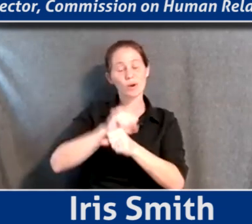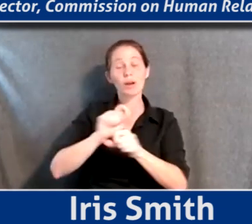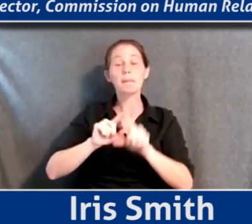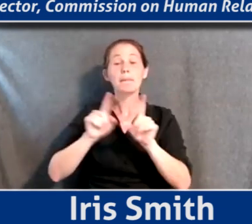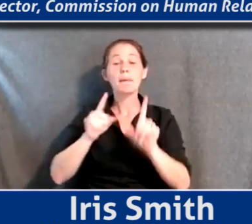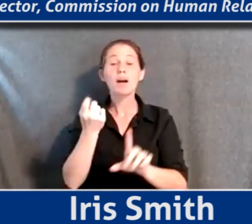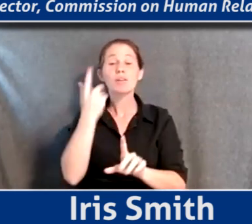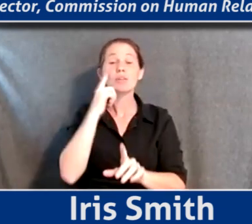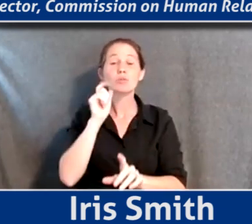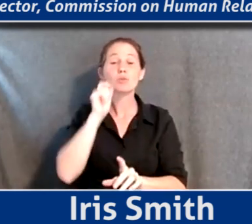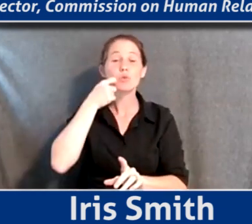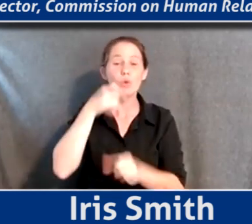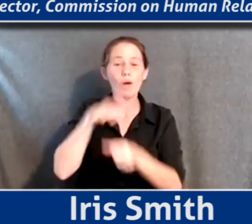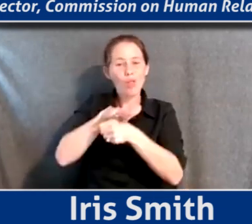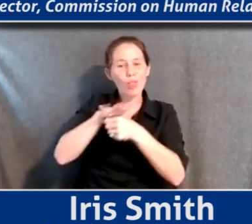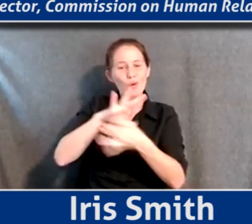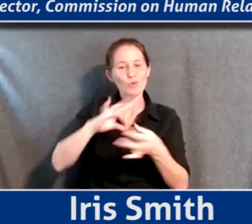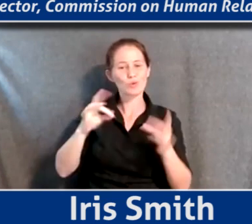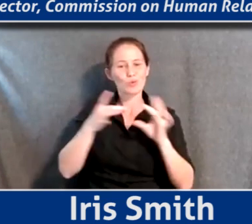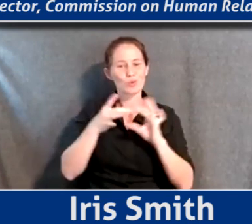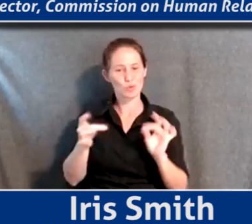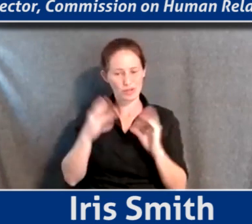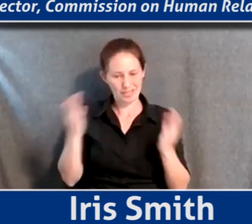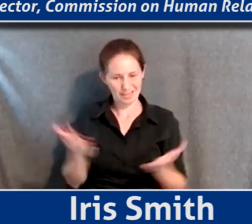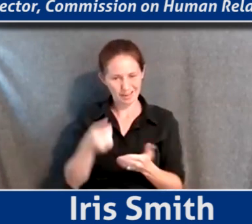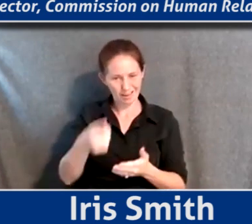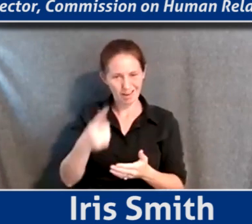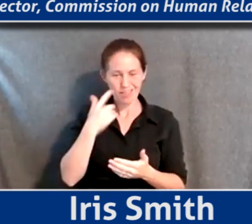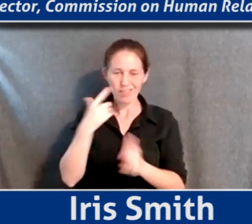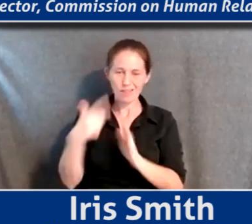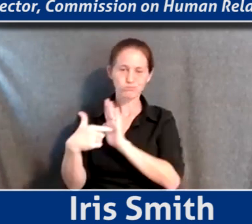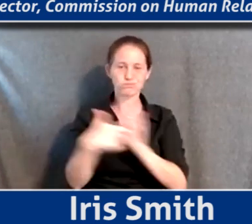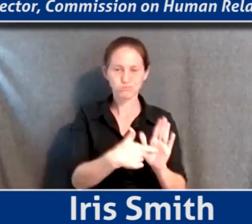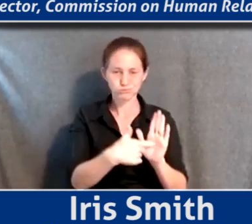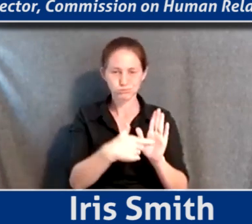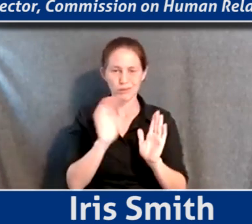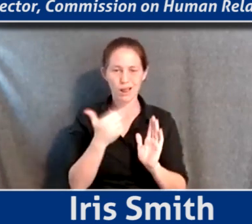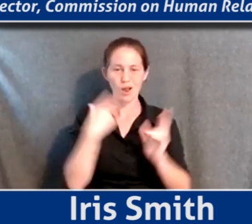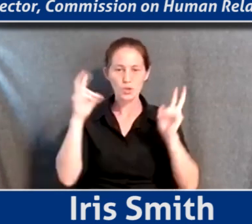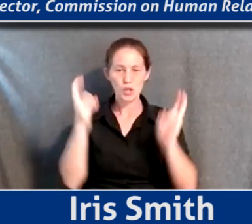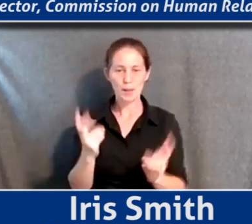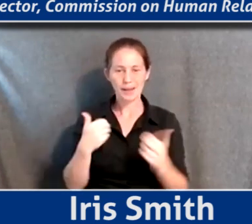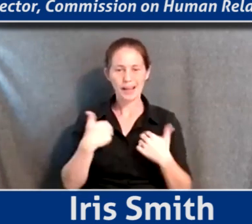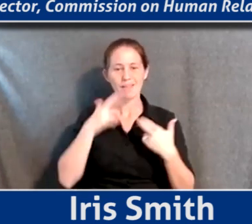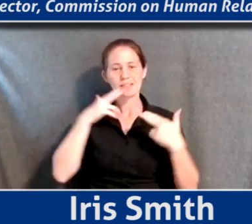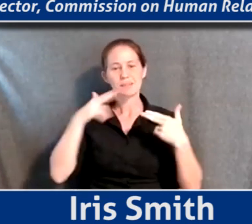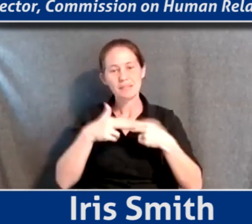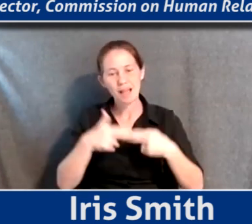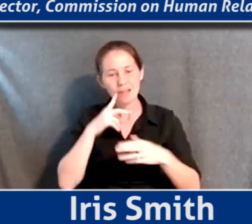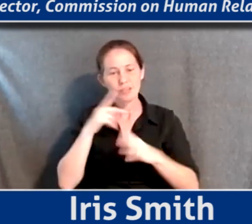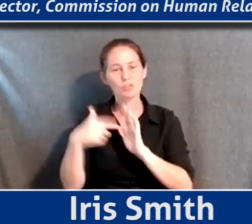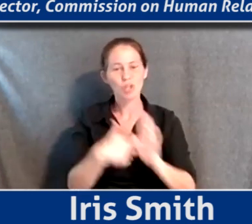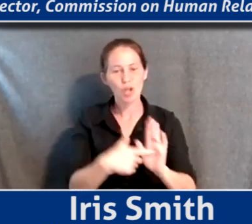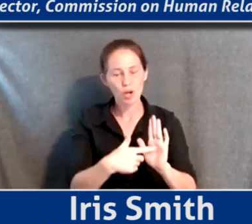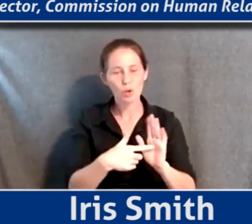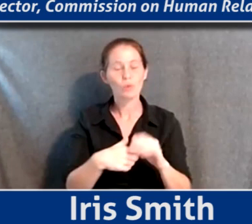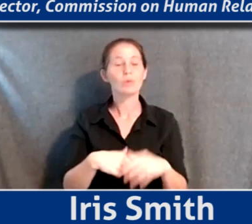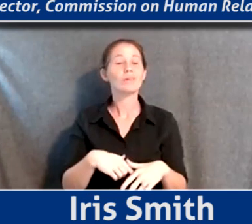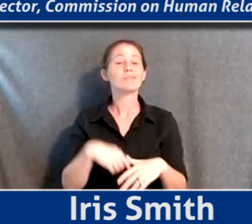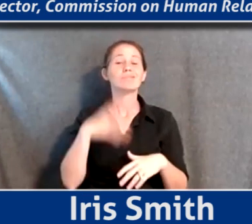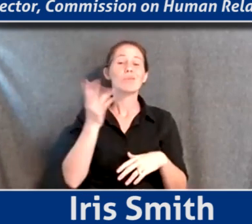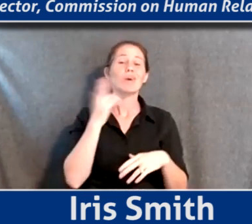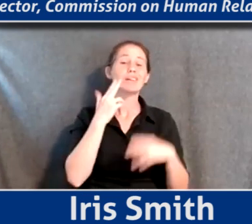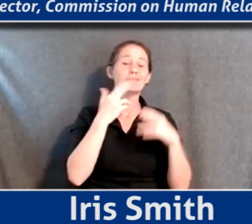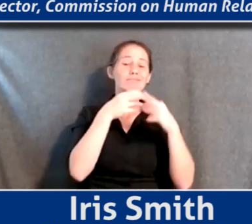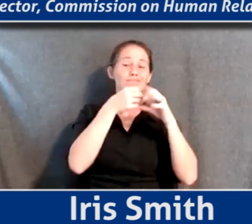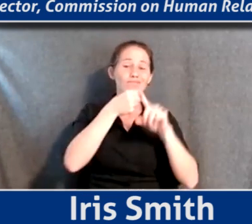cool local story here that will really kind of exemplify what we're talking about. We have some slides to show that will break down things